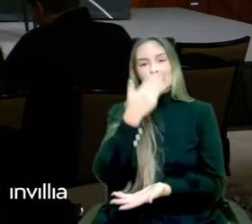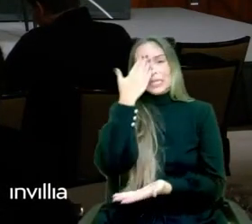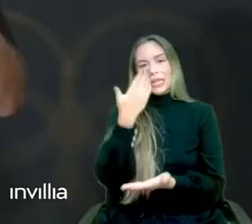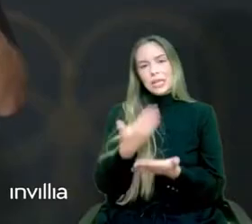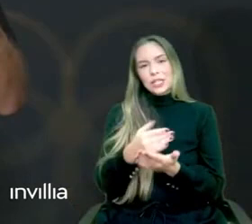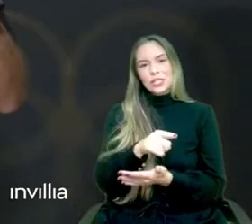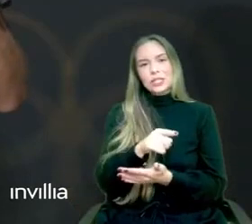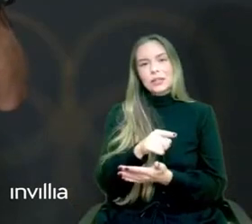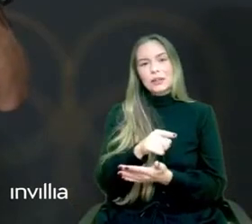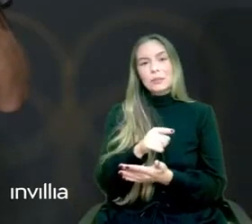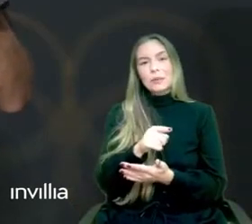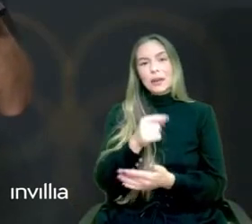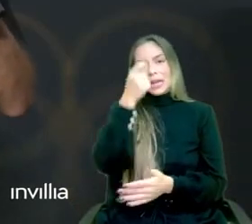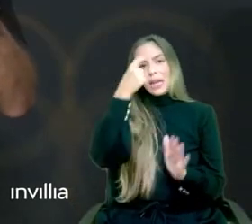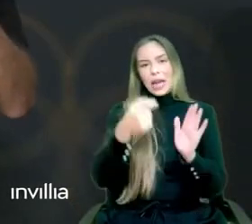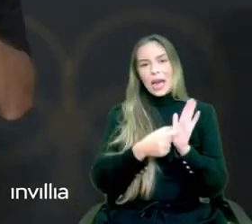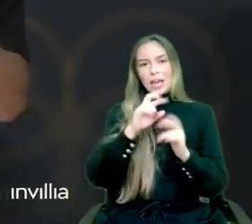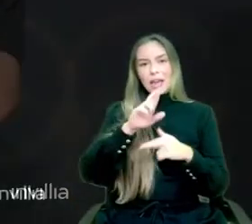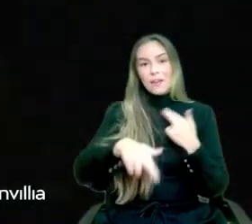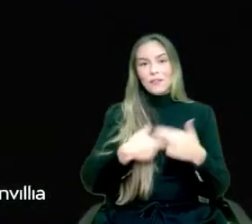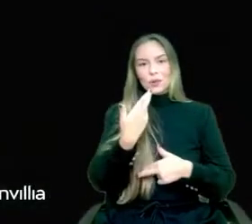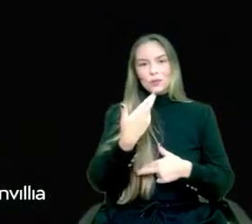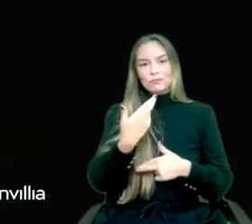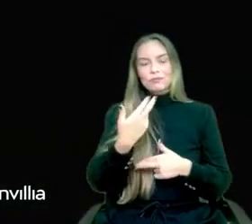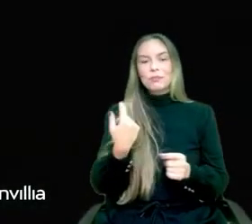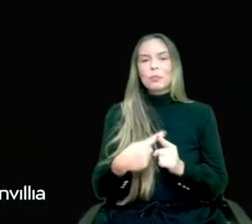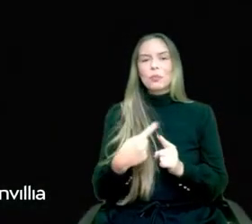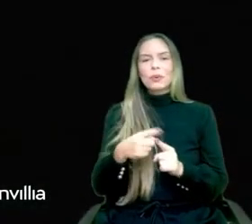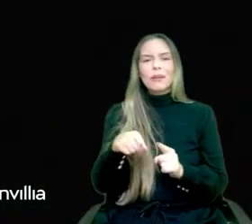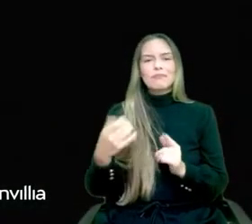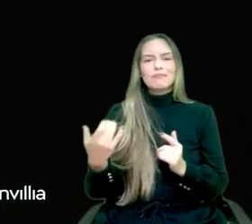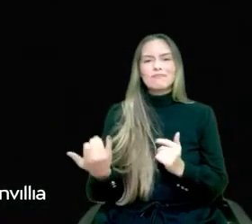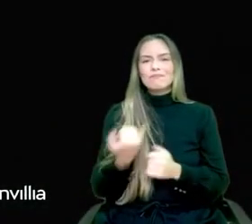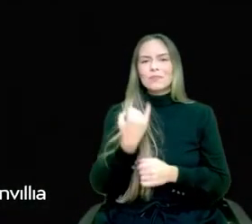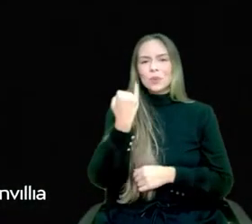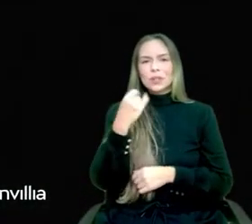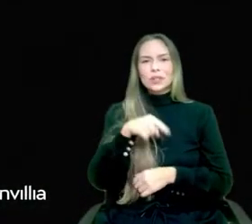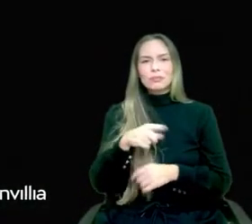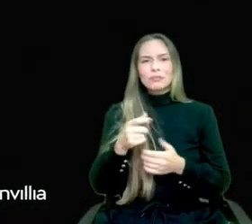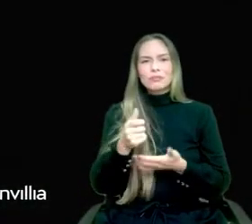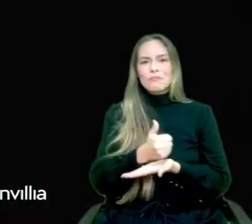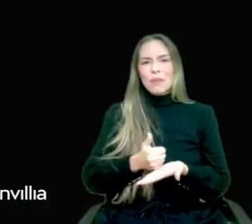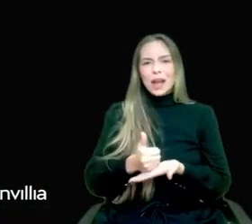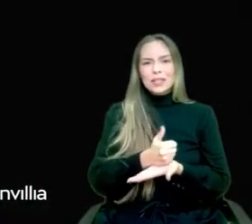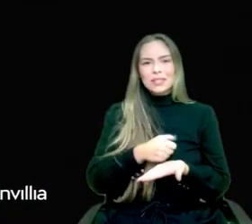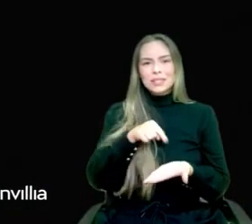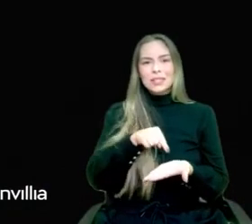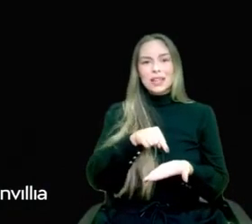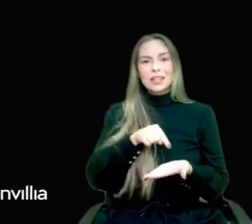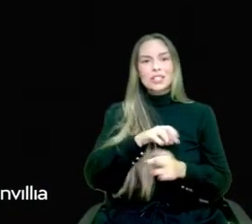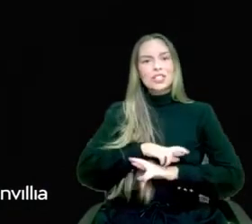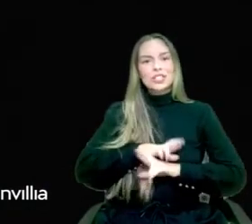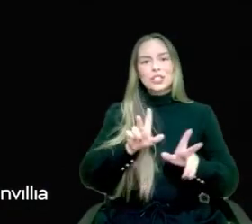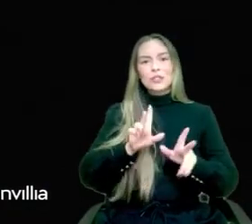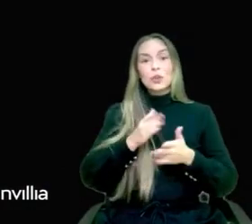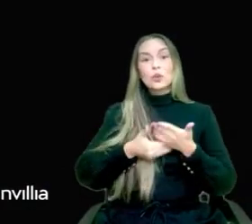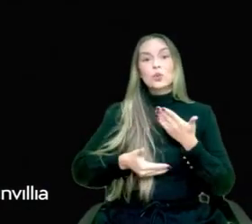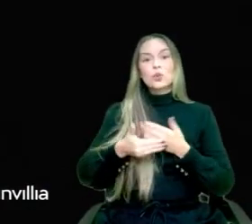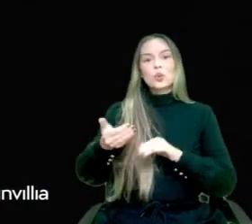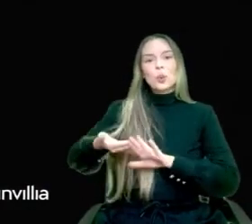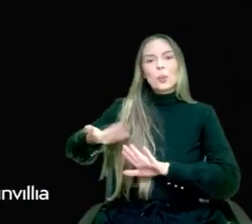is fundamentally different from all the previous IT